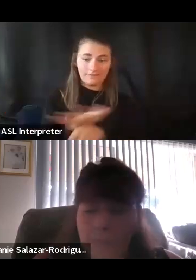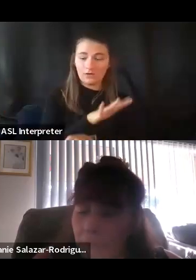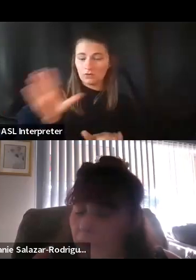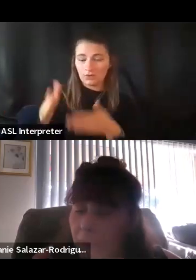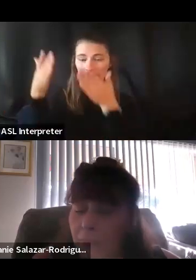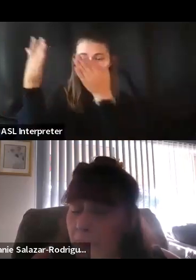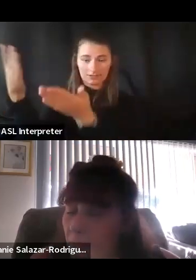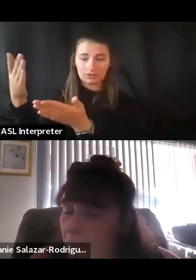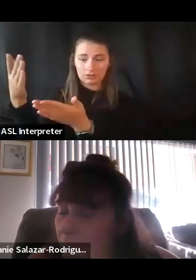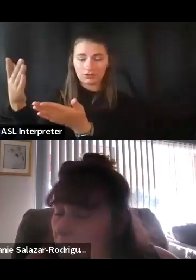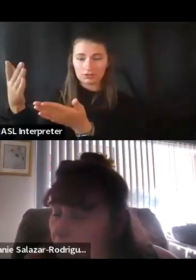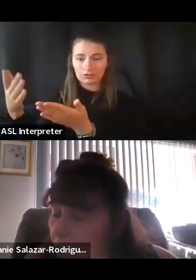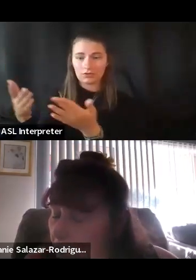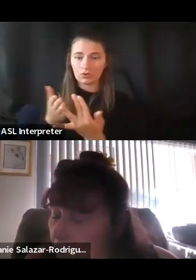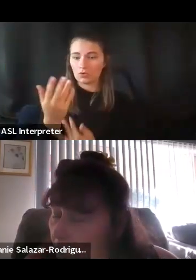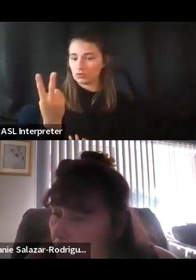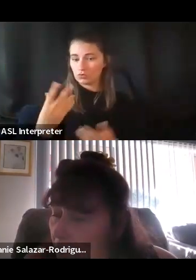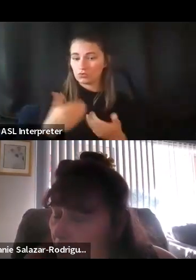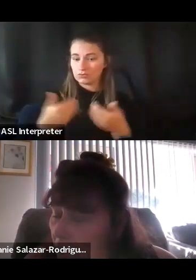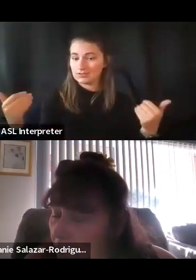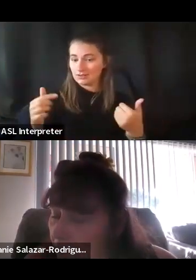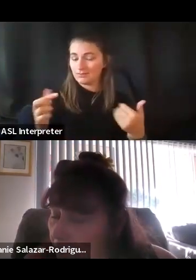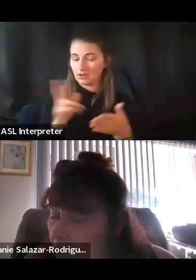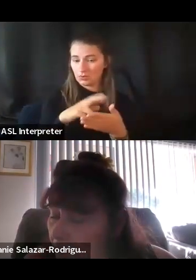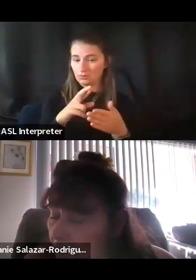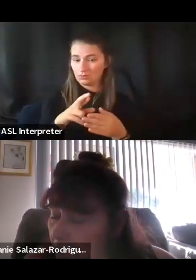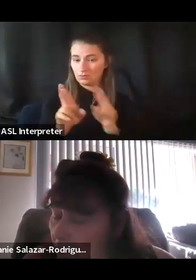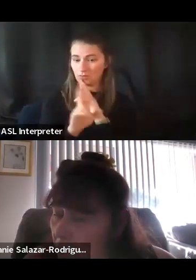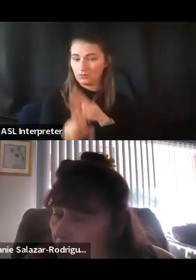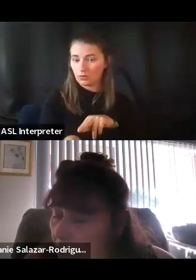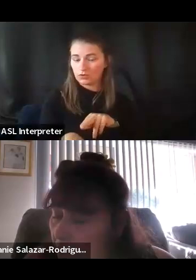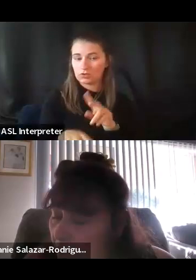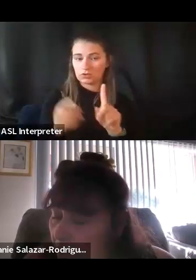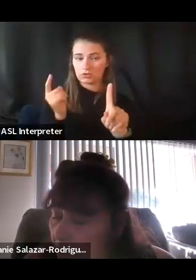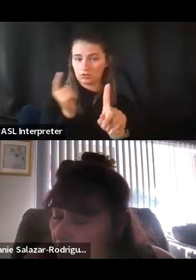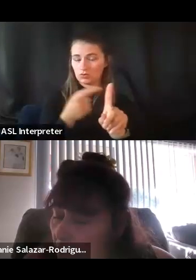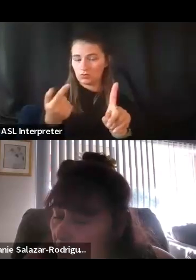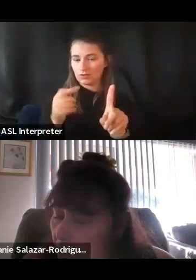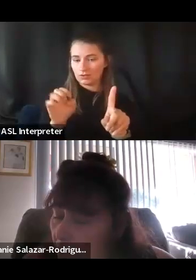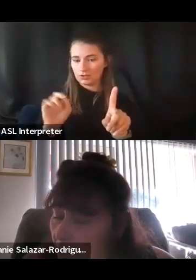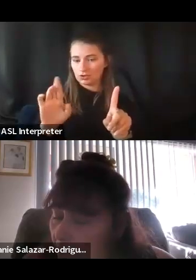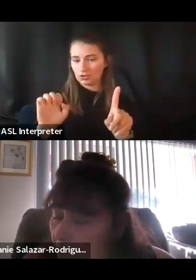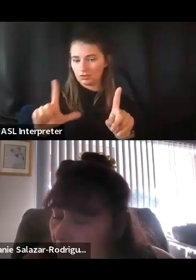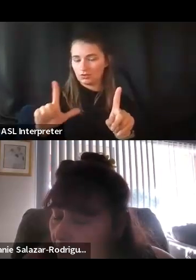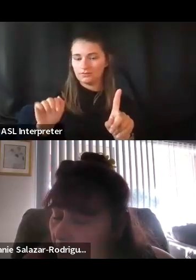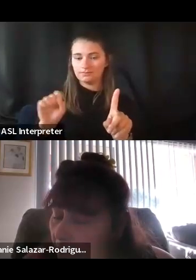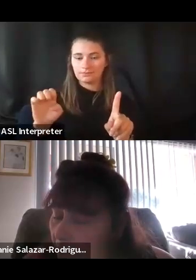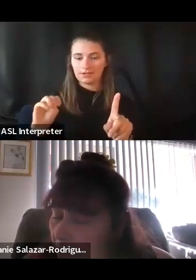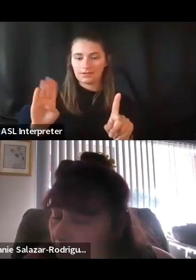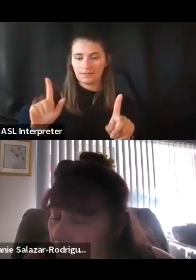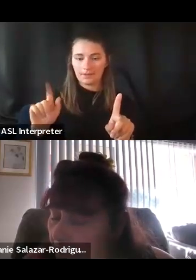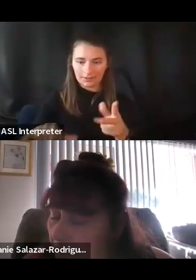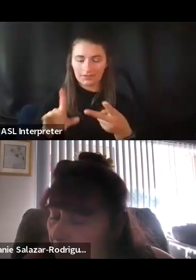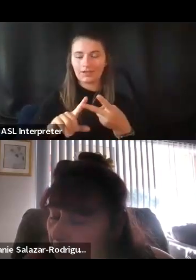through two separate reports to the General Assembly and education